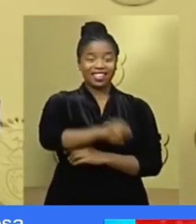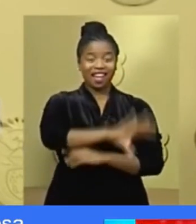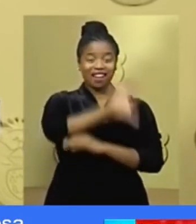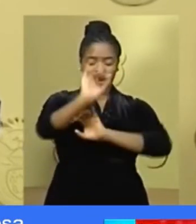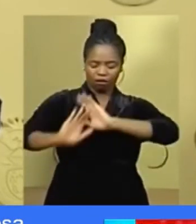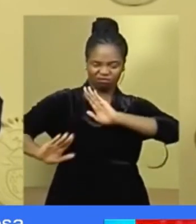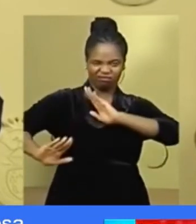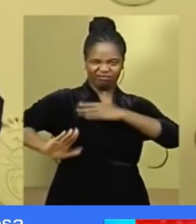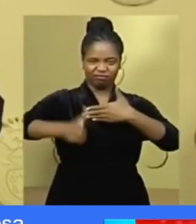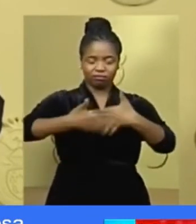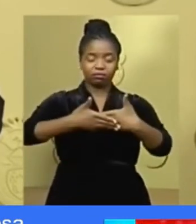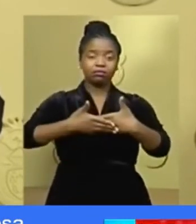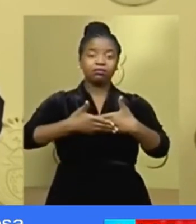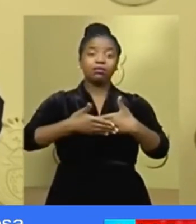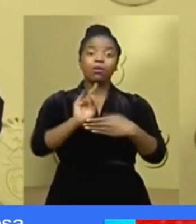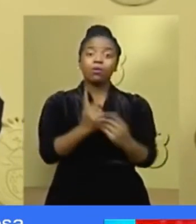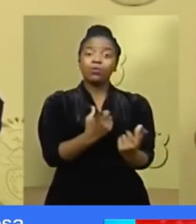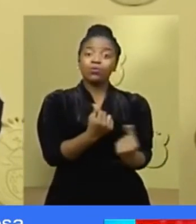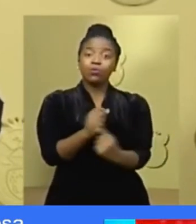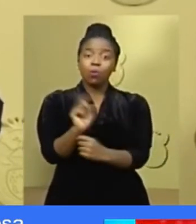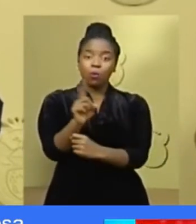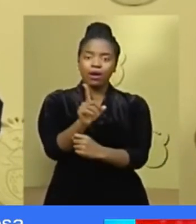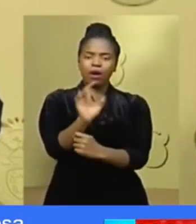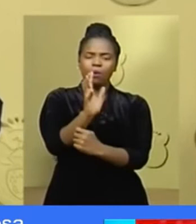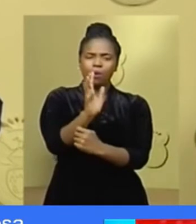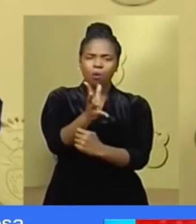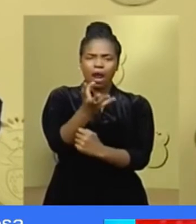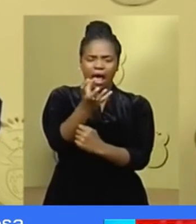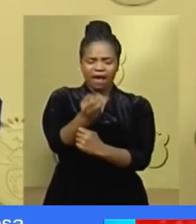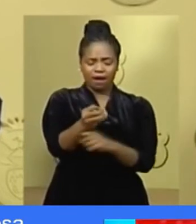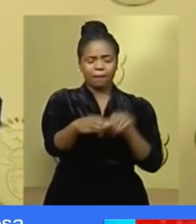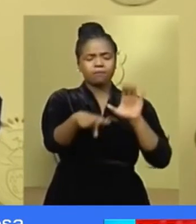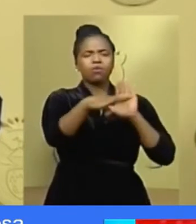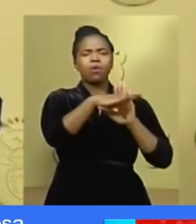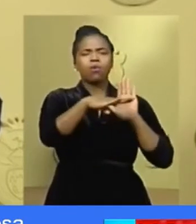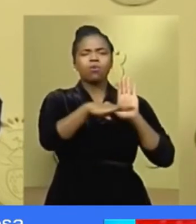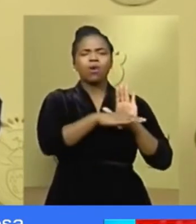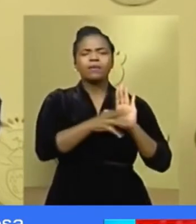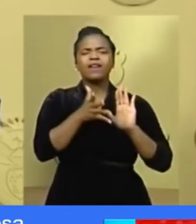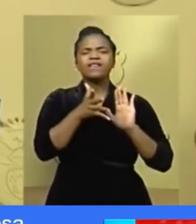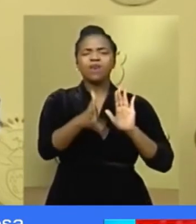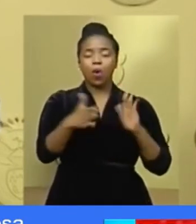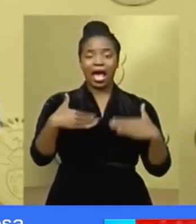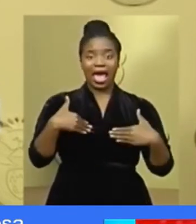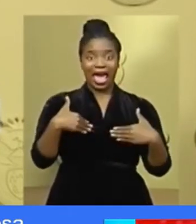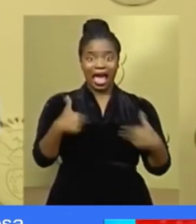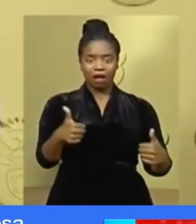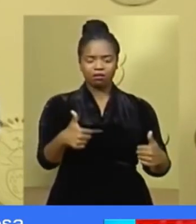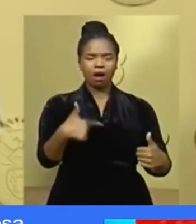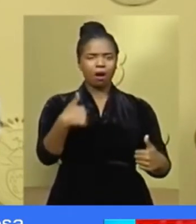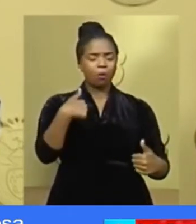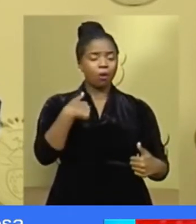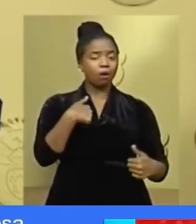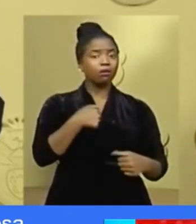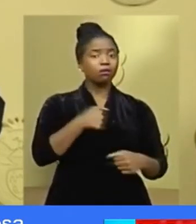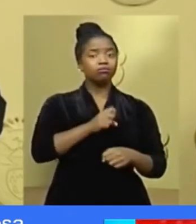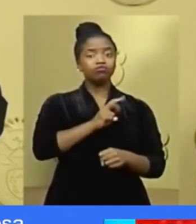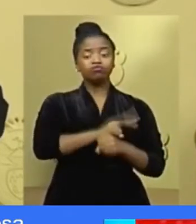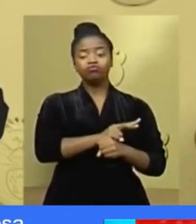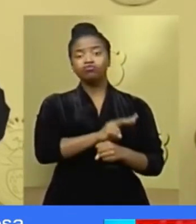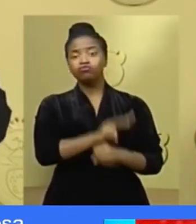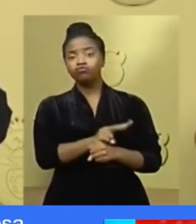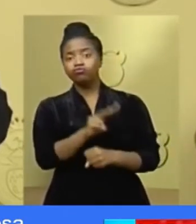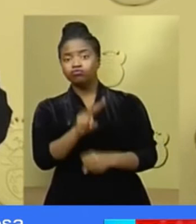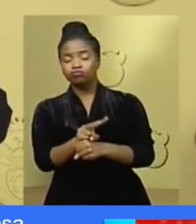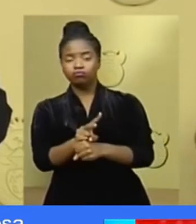will be accompanied by a public health management program which will significantly increase